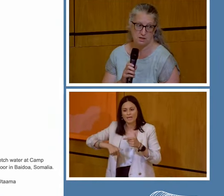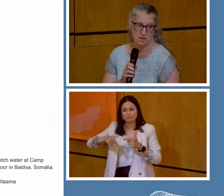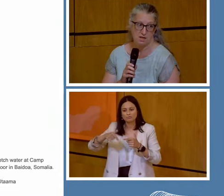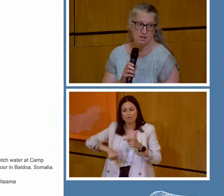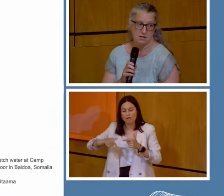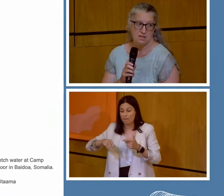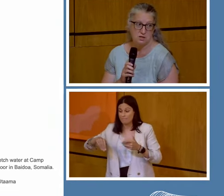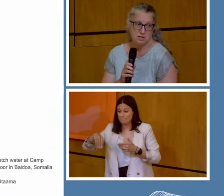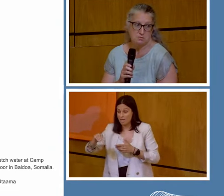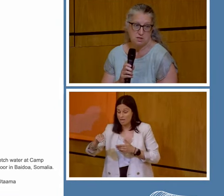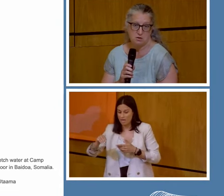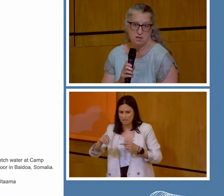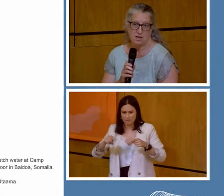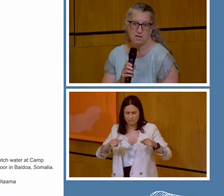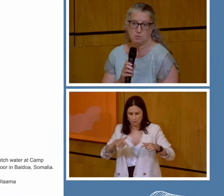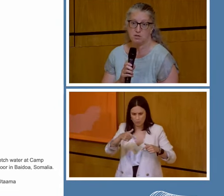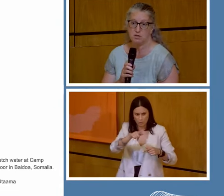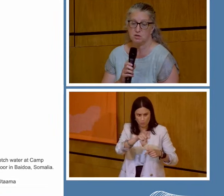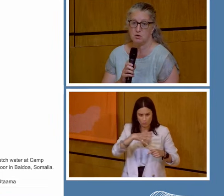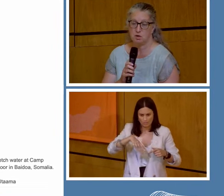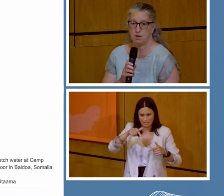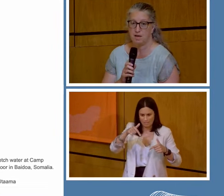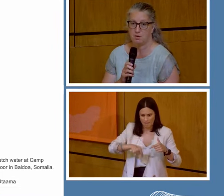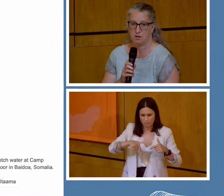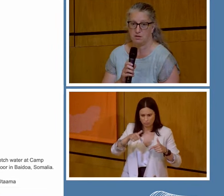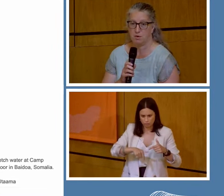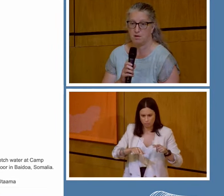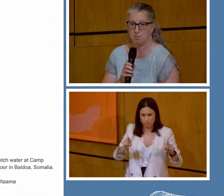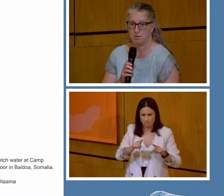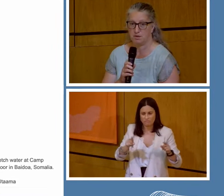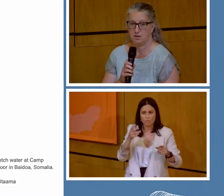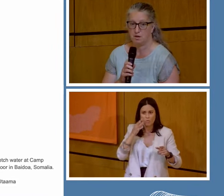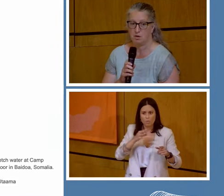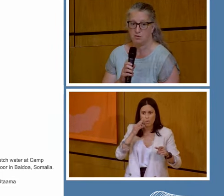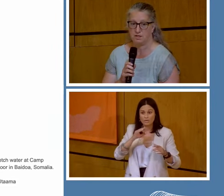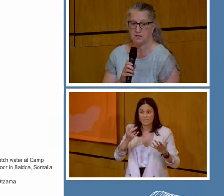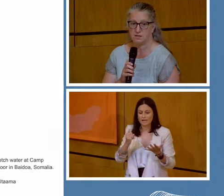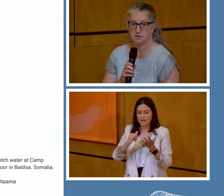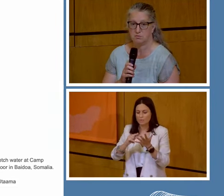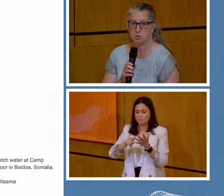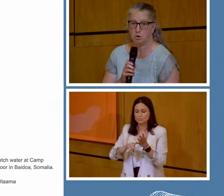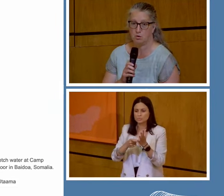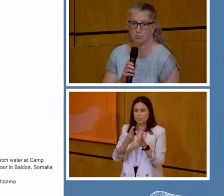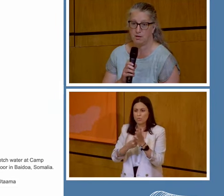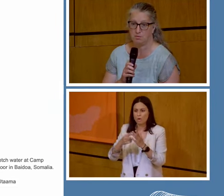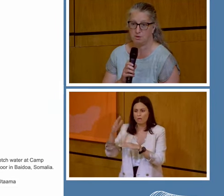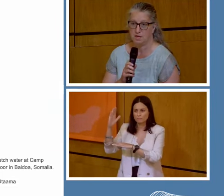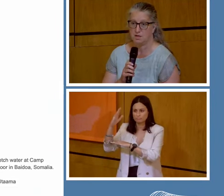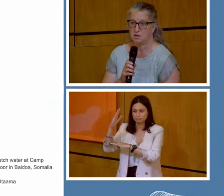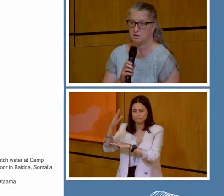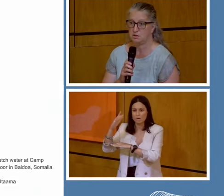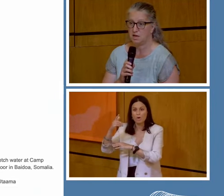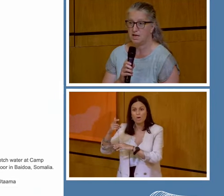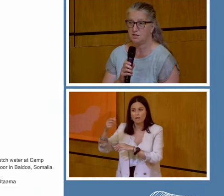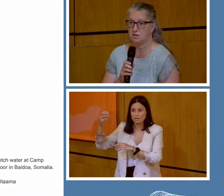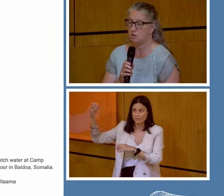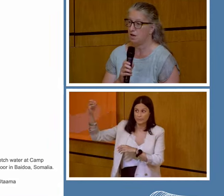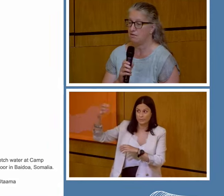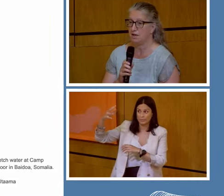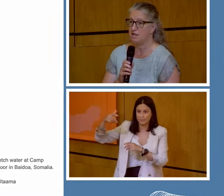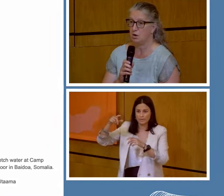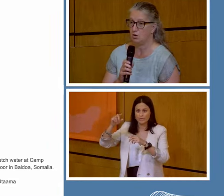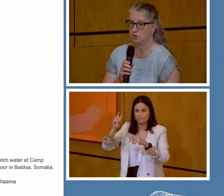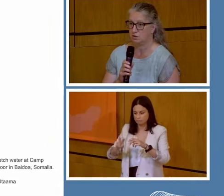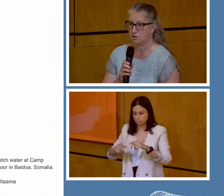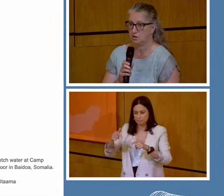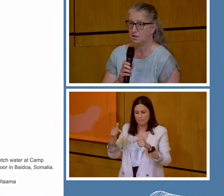water. So let's do something good here. Let's put a solar power pump on this borehole pump so that the landowner